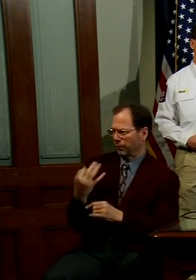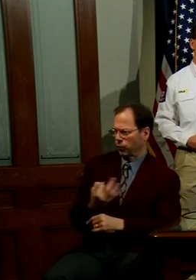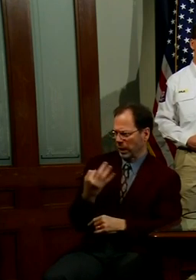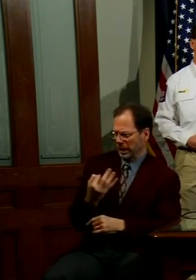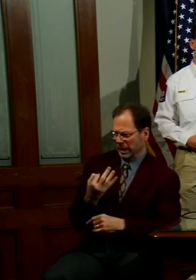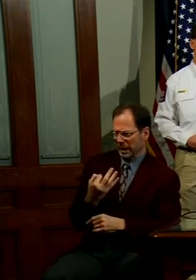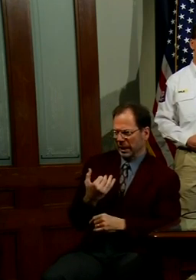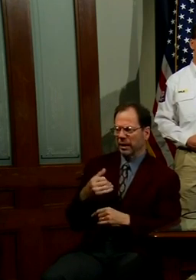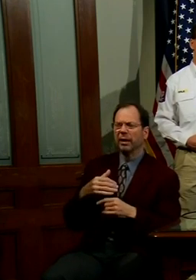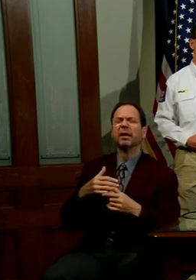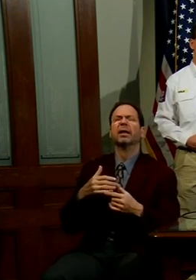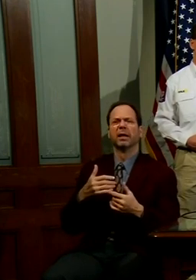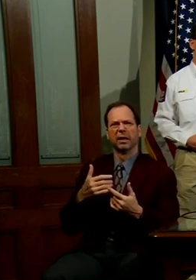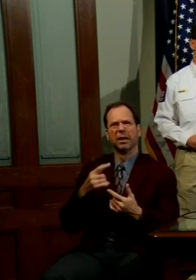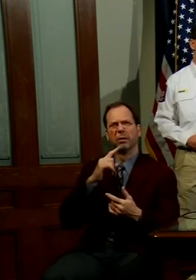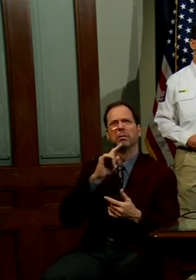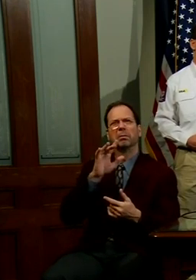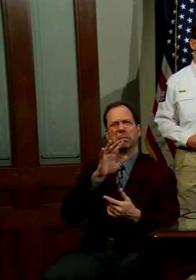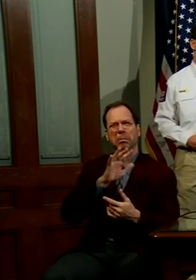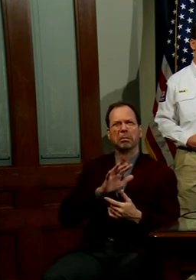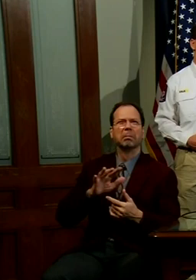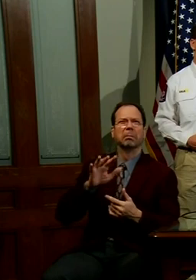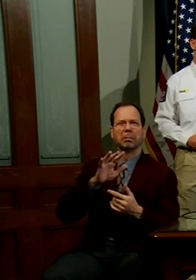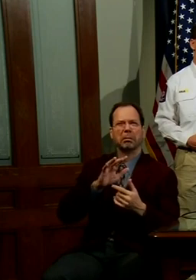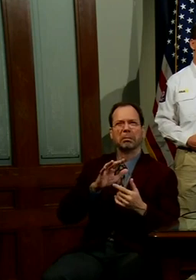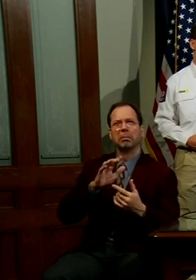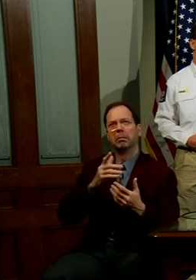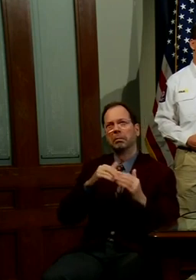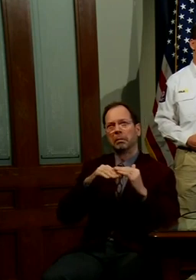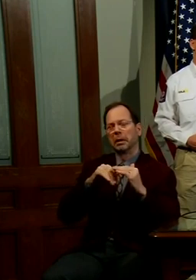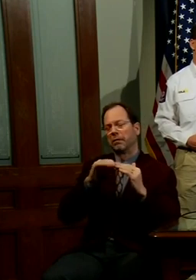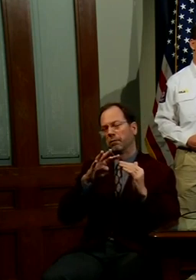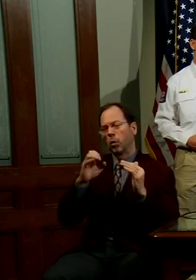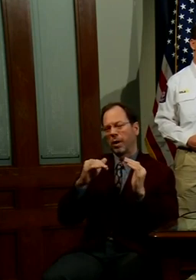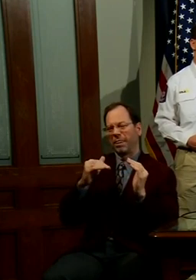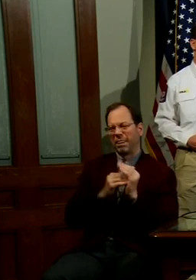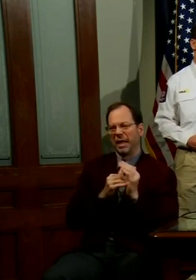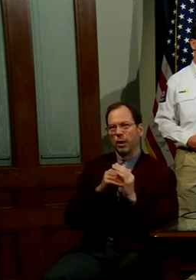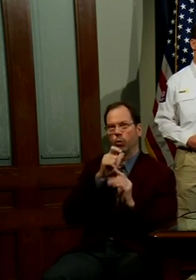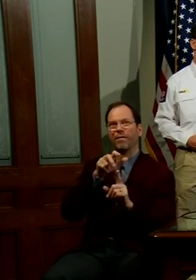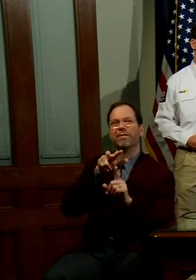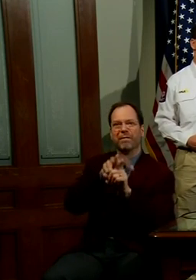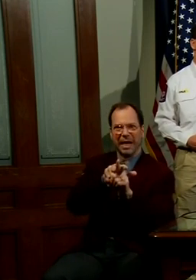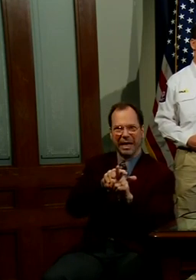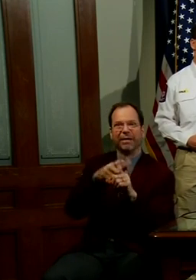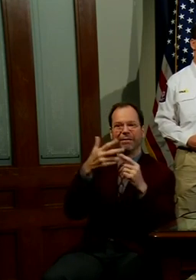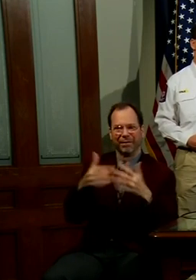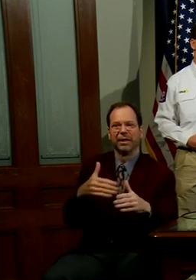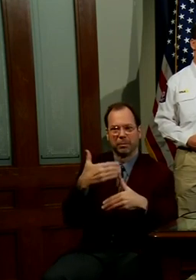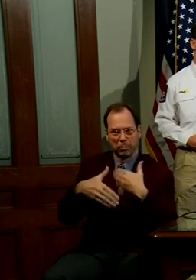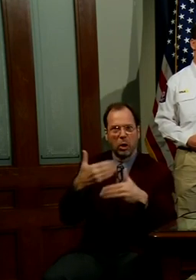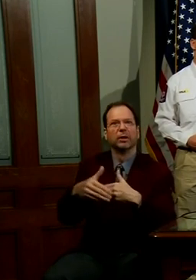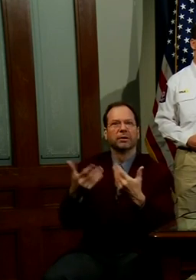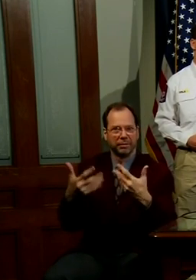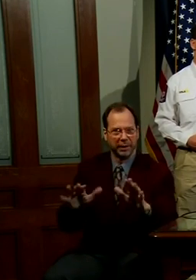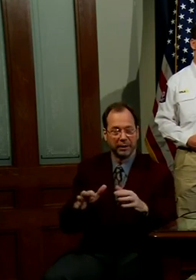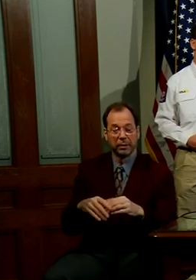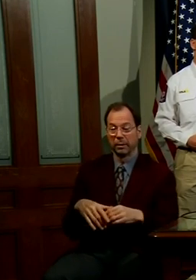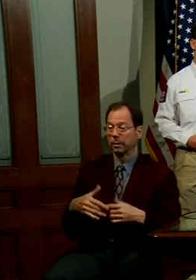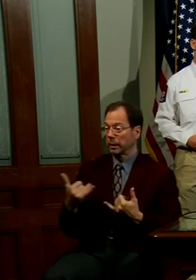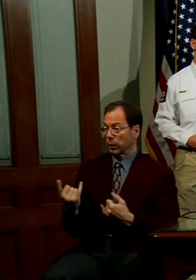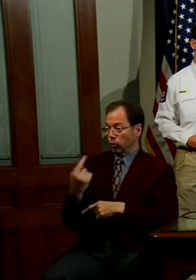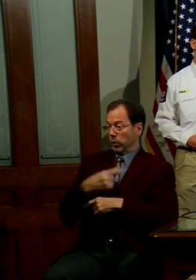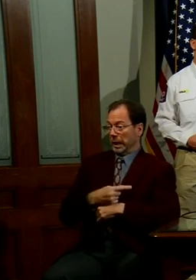was about a number less than 400,000 claims have been processed. As of